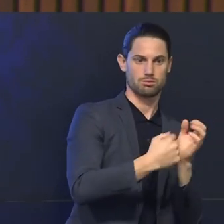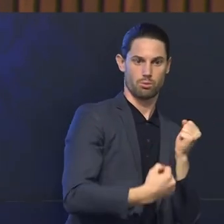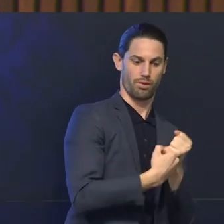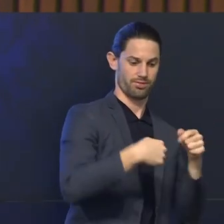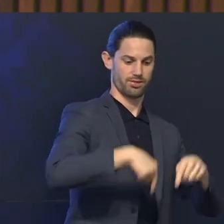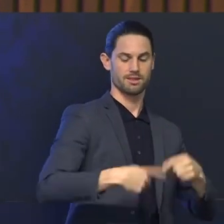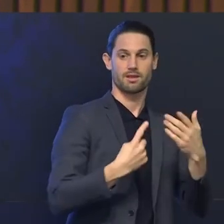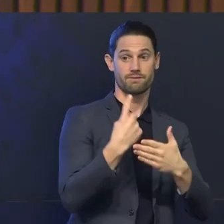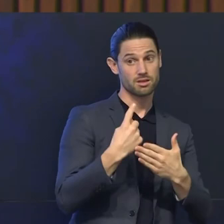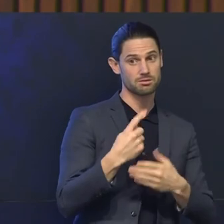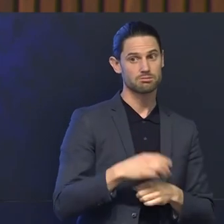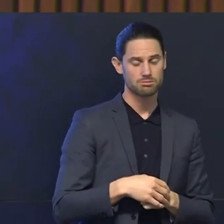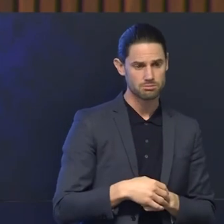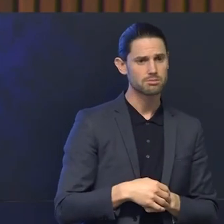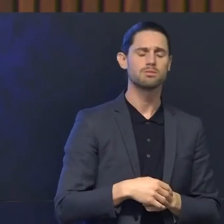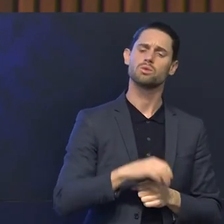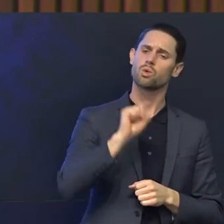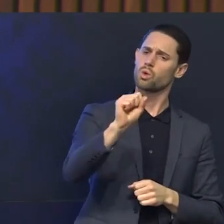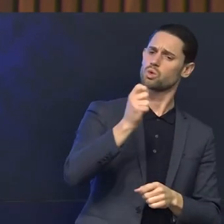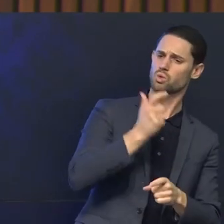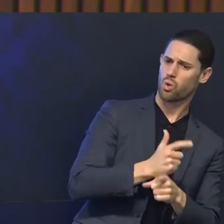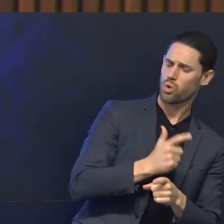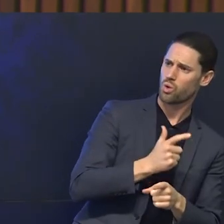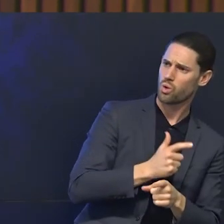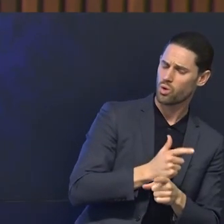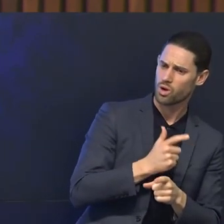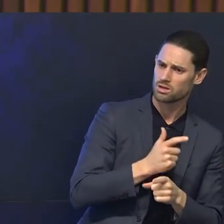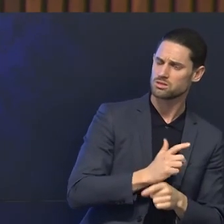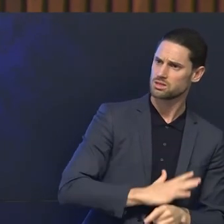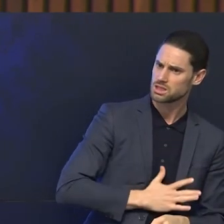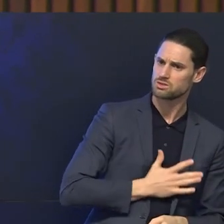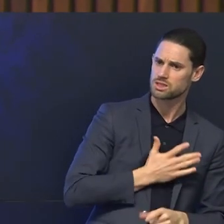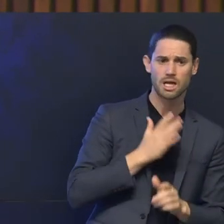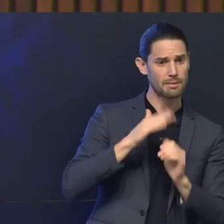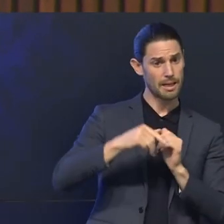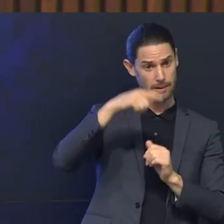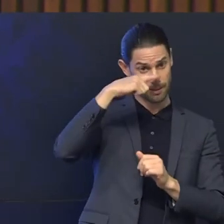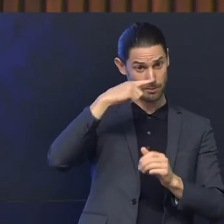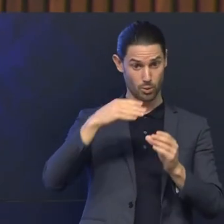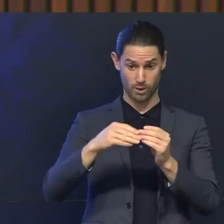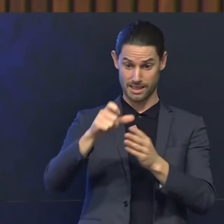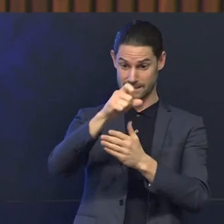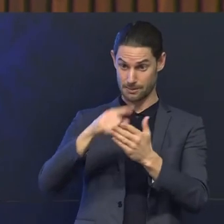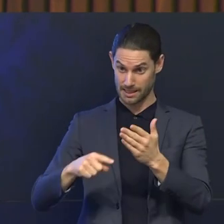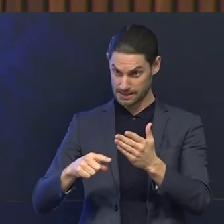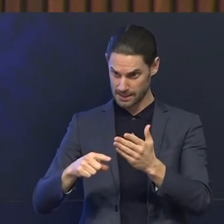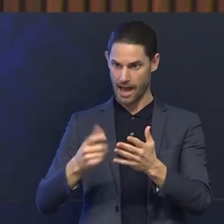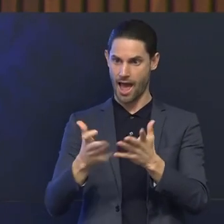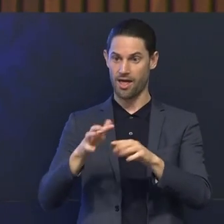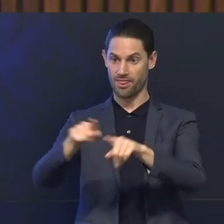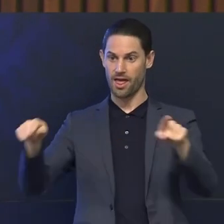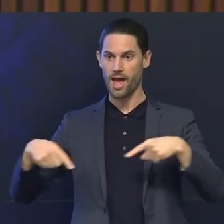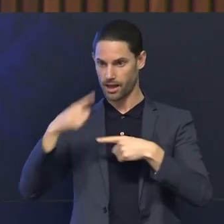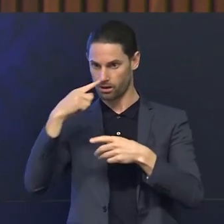certainly, you demonstrated a key driver in the participation of people with disability during your speech. speech,